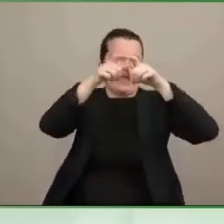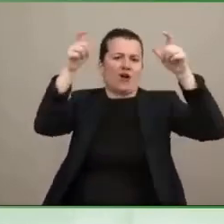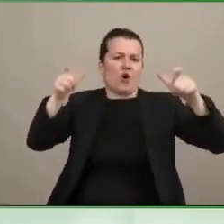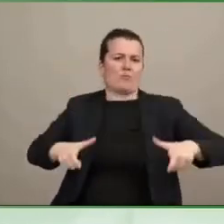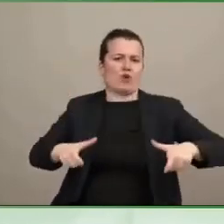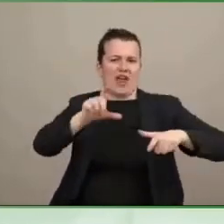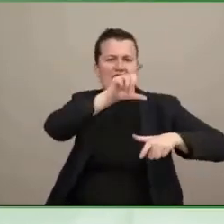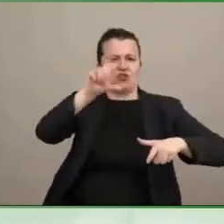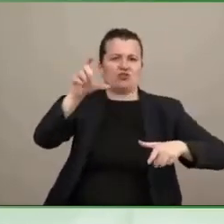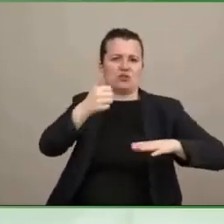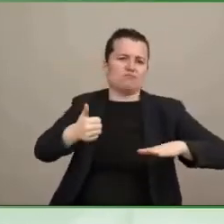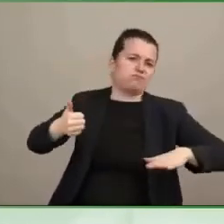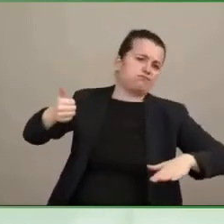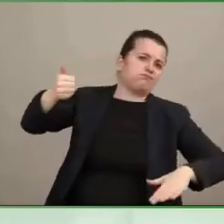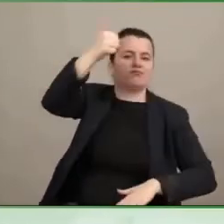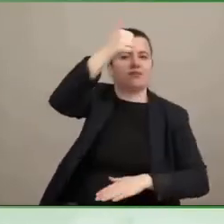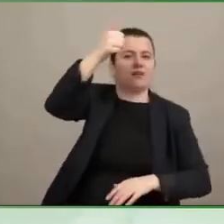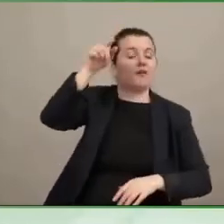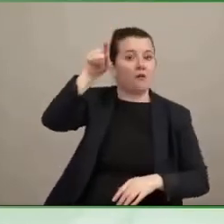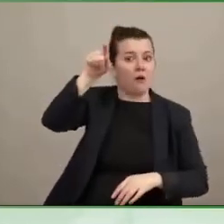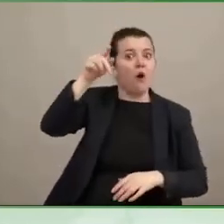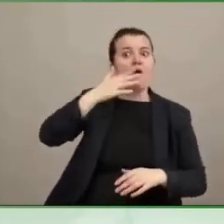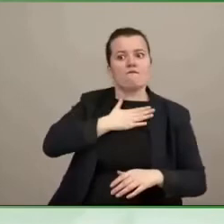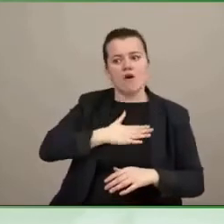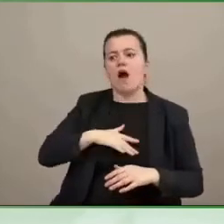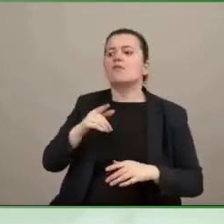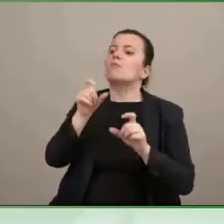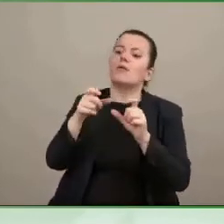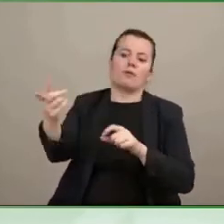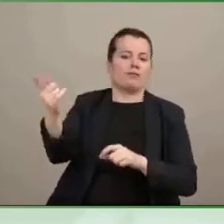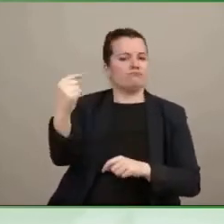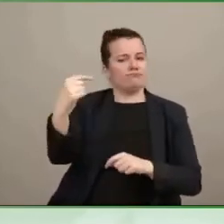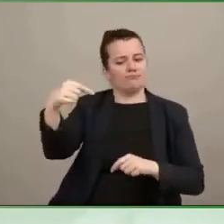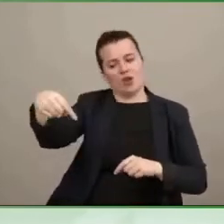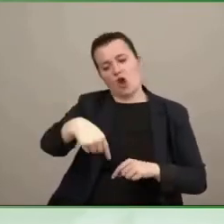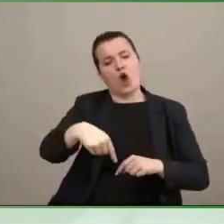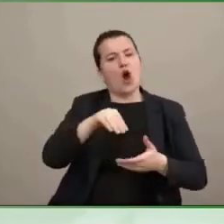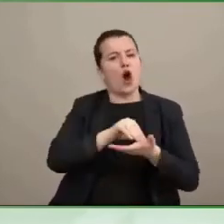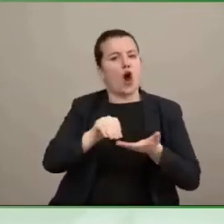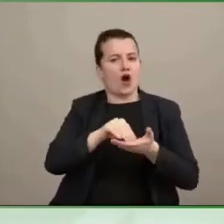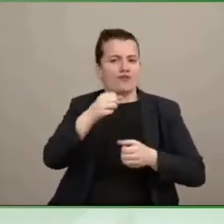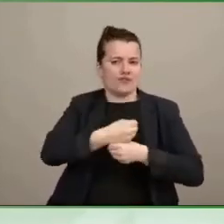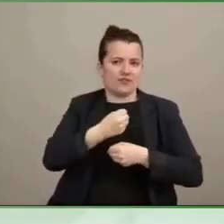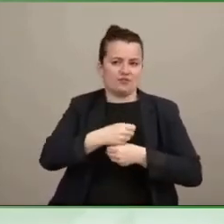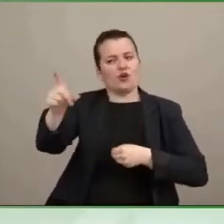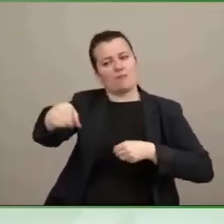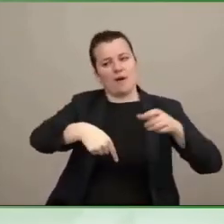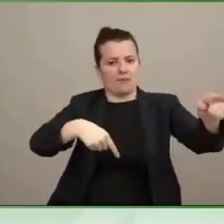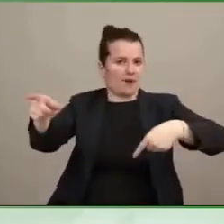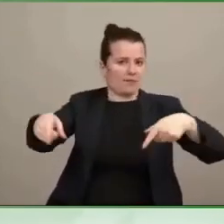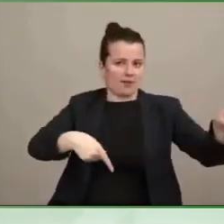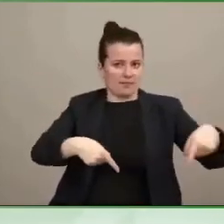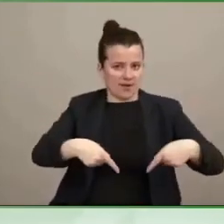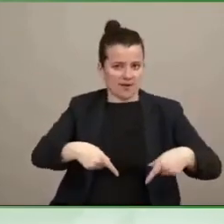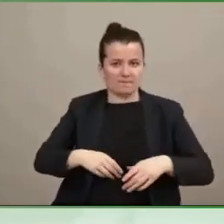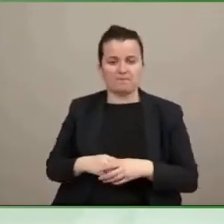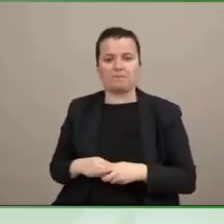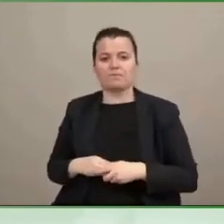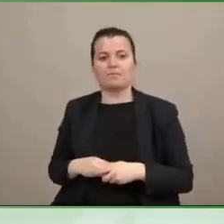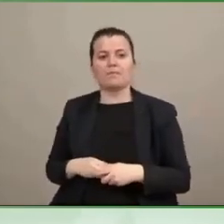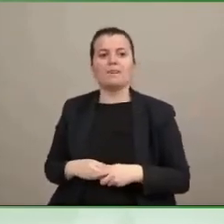in the office. And I think one of the permanent changes from COVID is flex time,